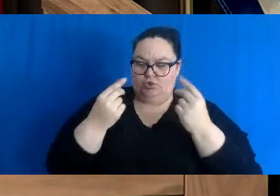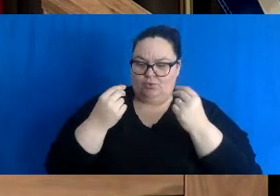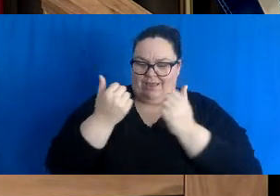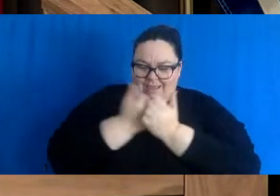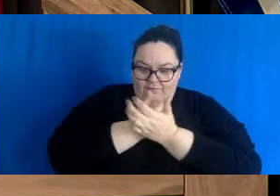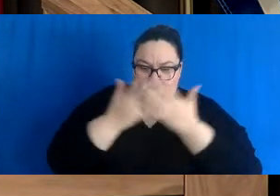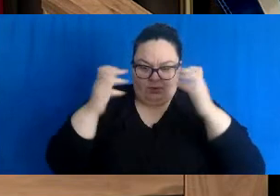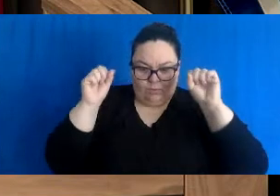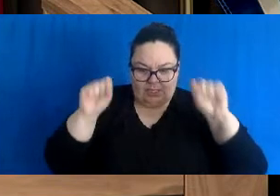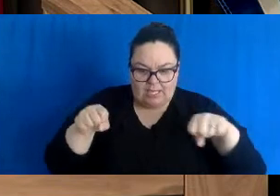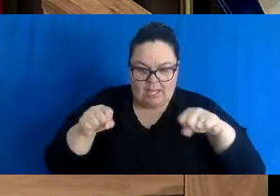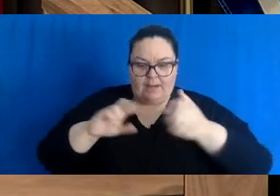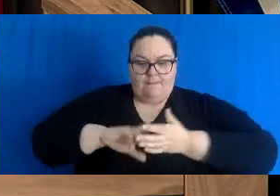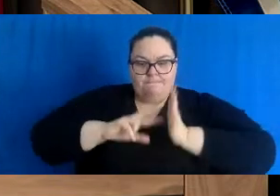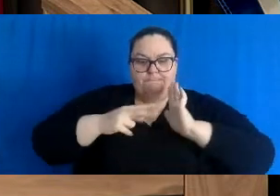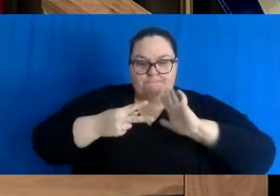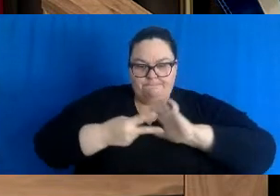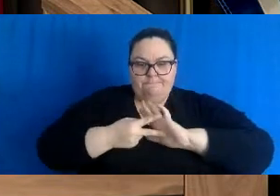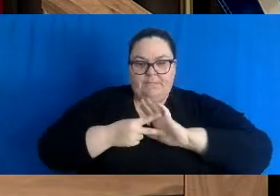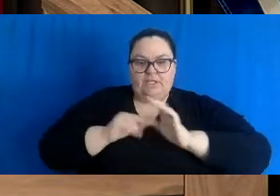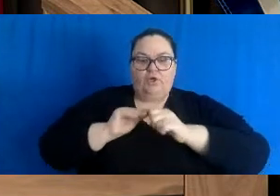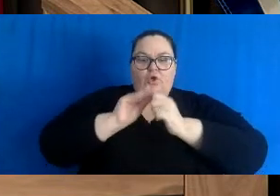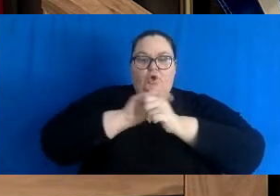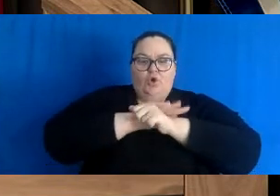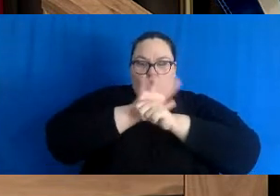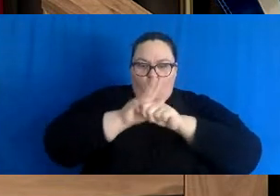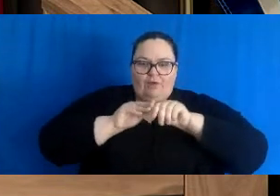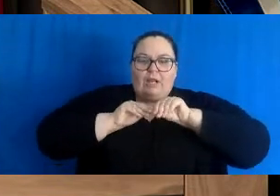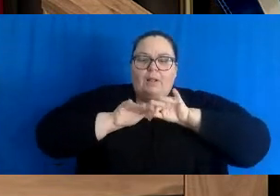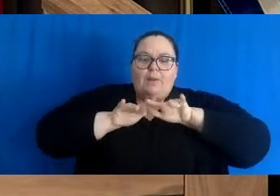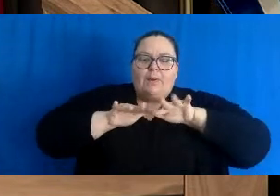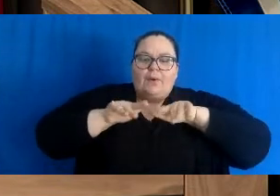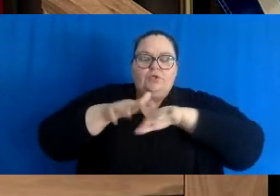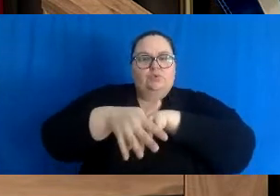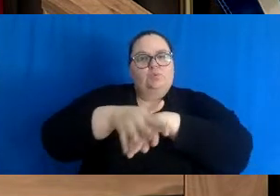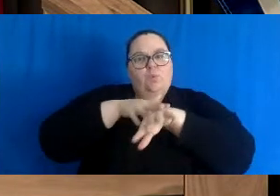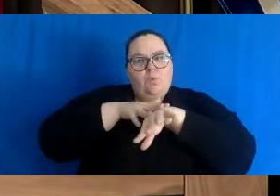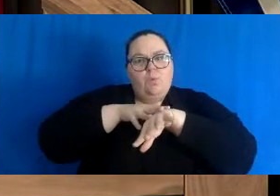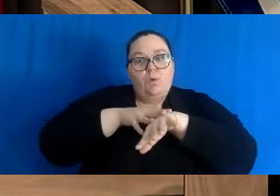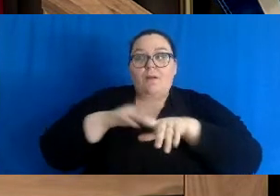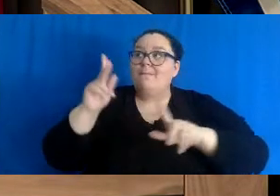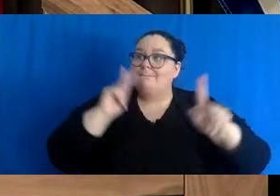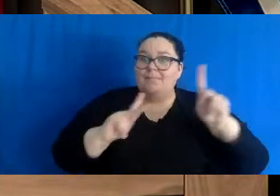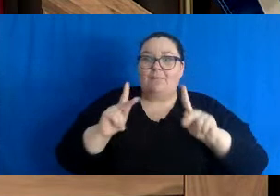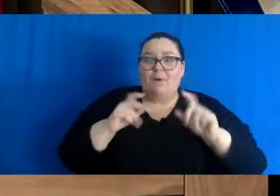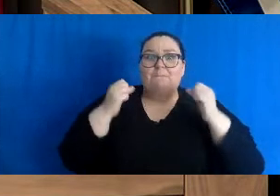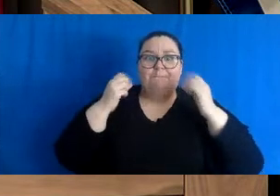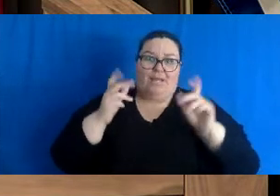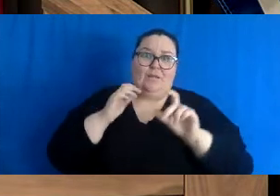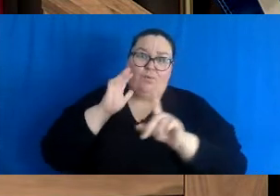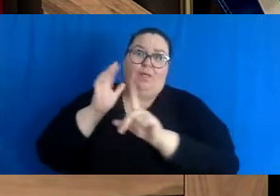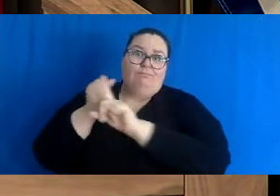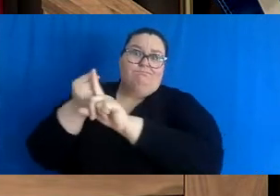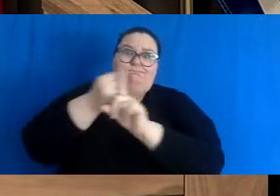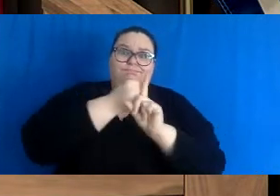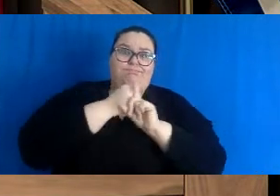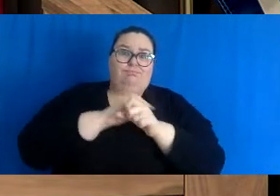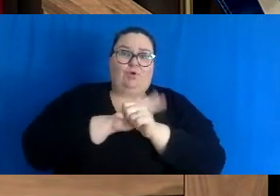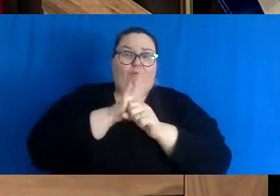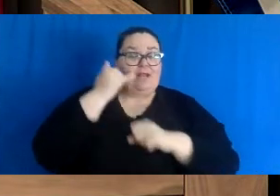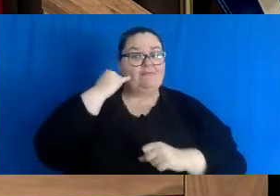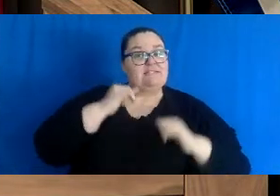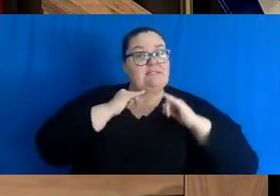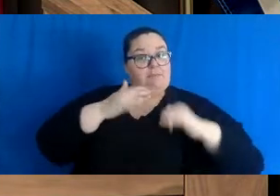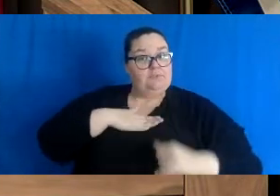so we can slow the spread. You know it's likely many people will get COVID. And if it's an experience like I had,